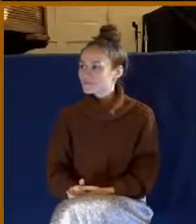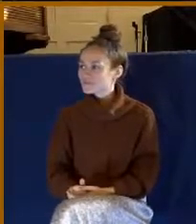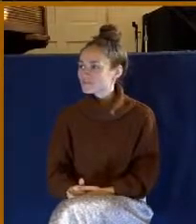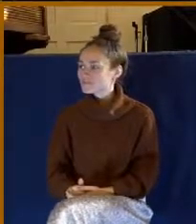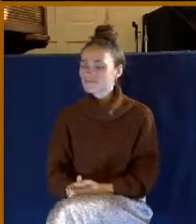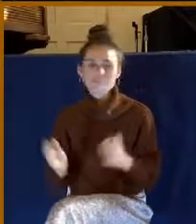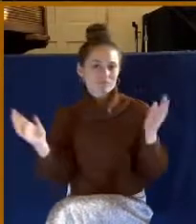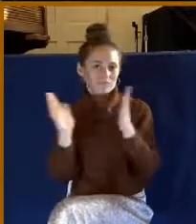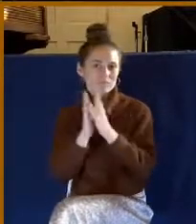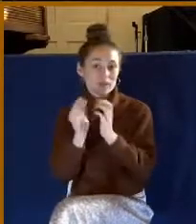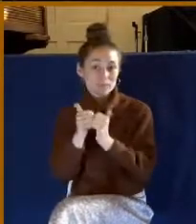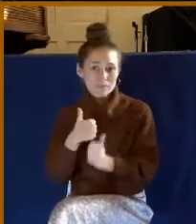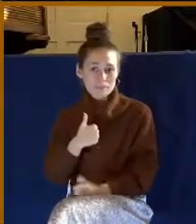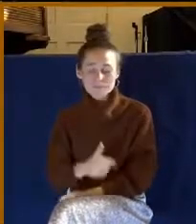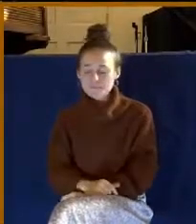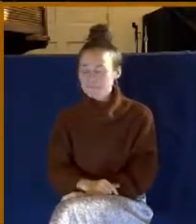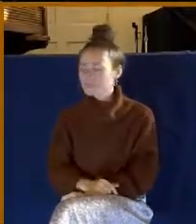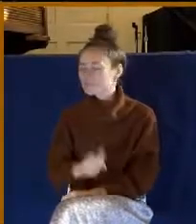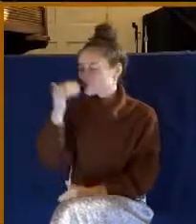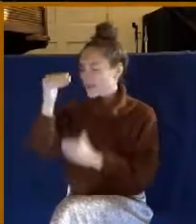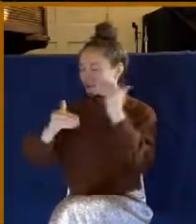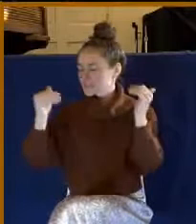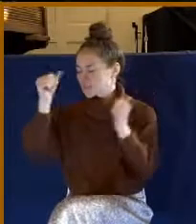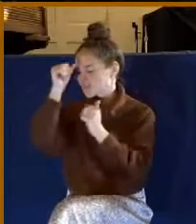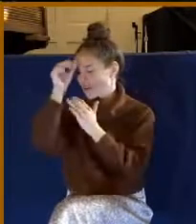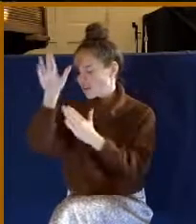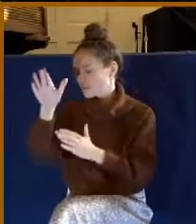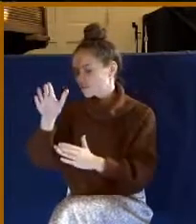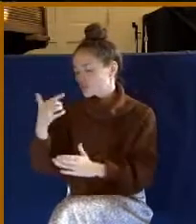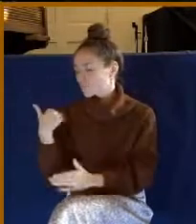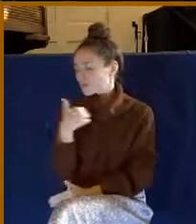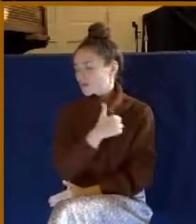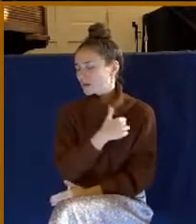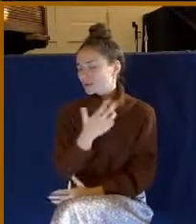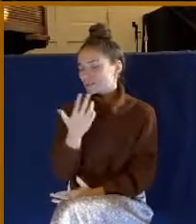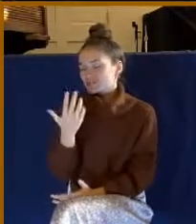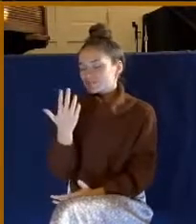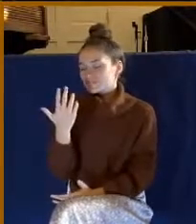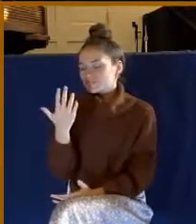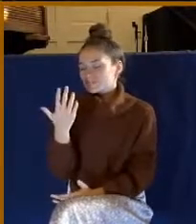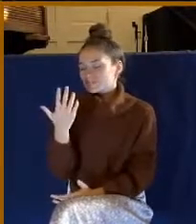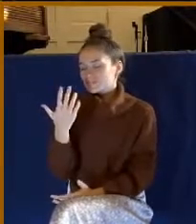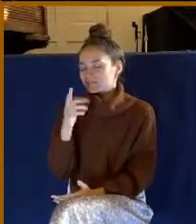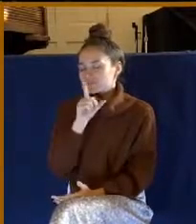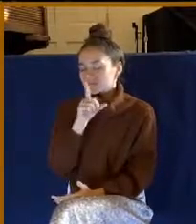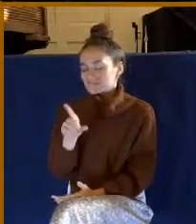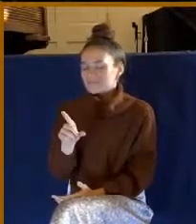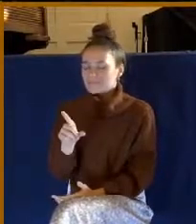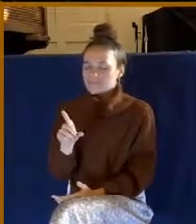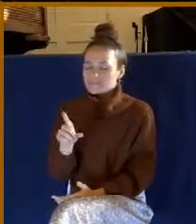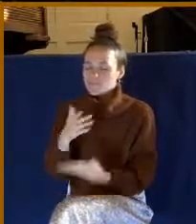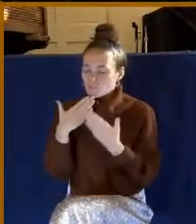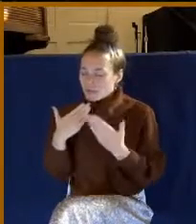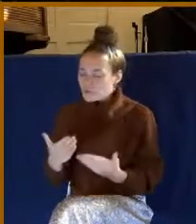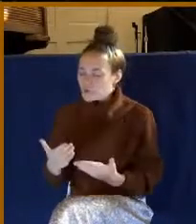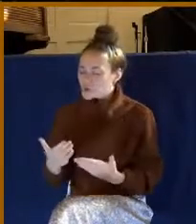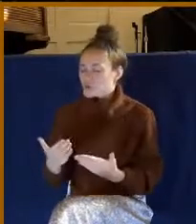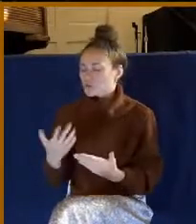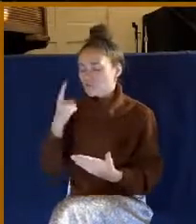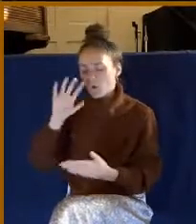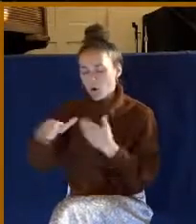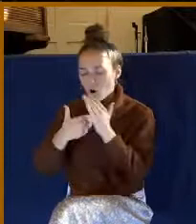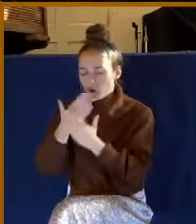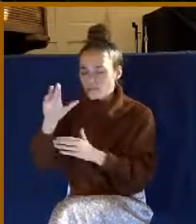Would you pray with me? Heavenly Father, we are just so profoundly grateful, Lord, for all of your blessings.